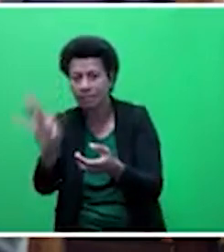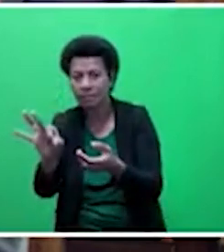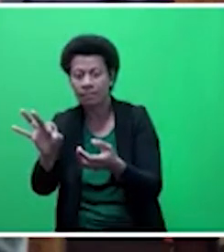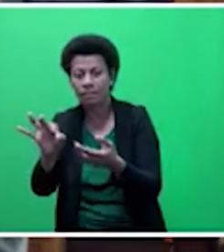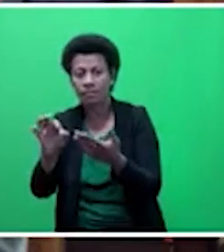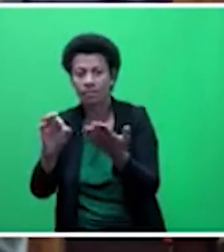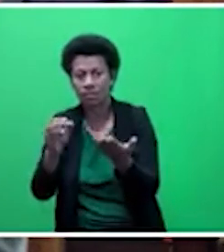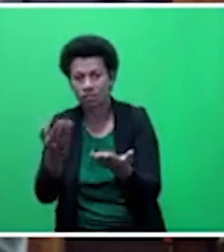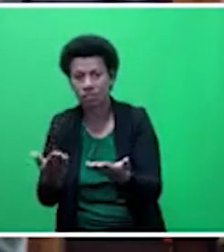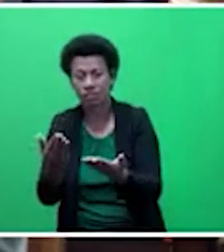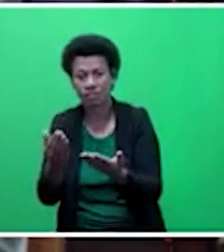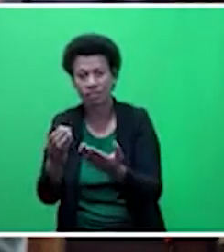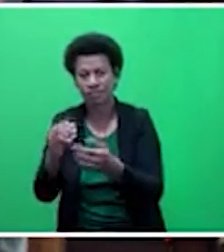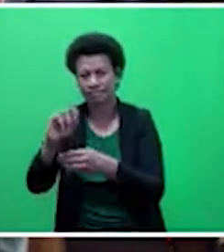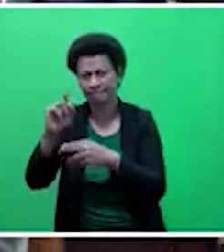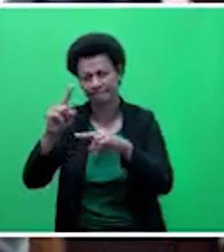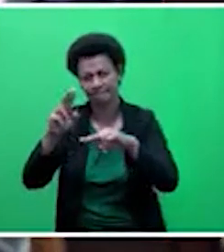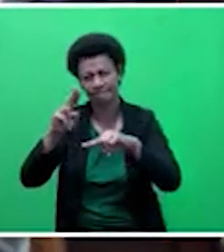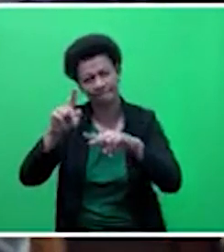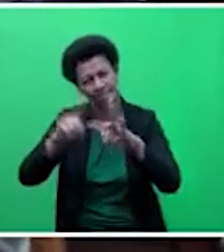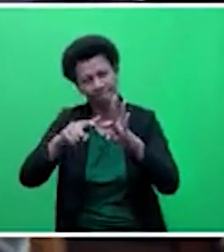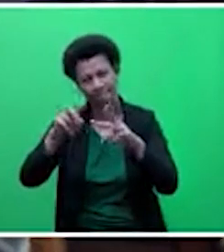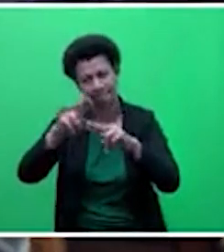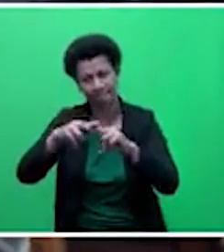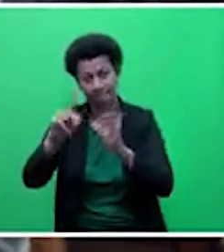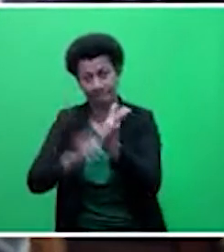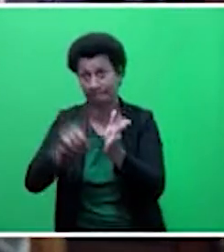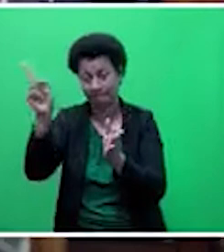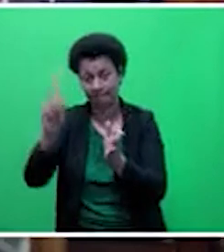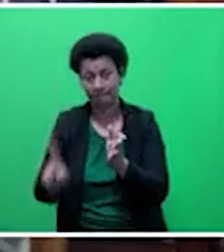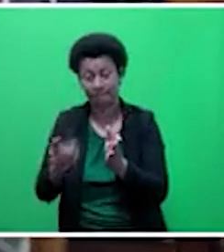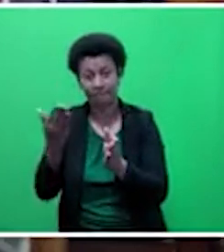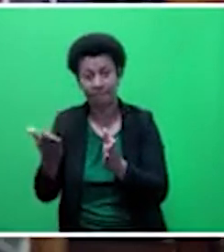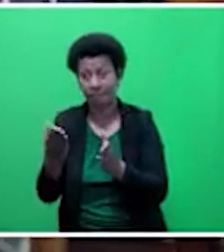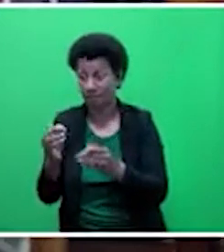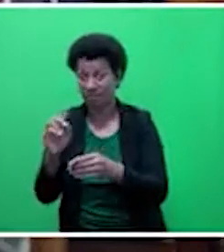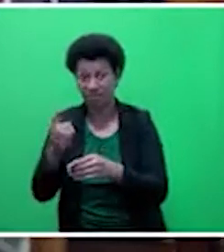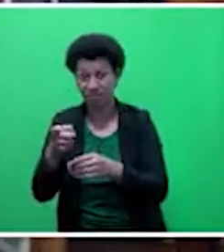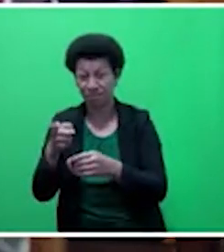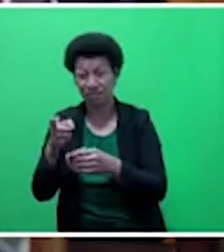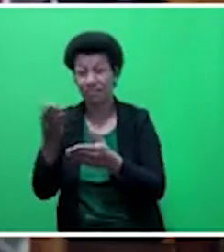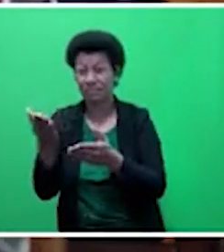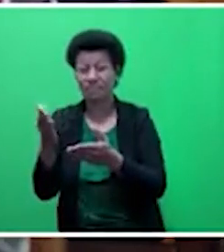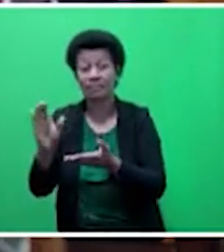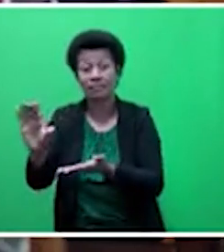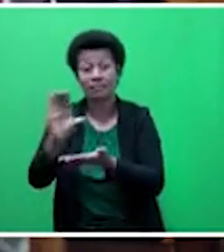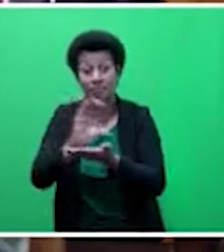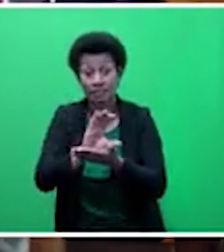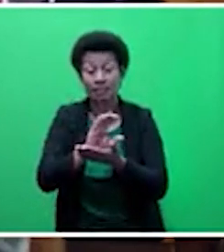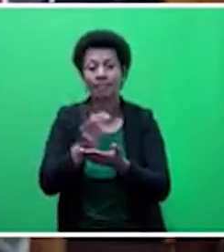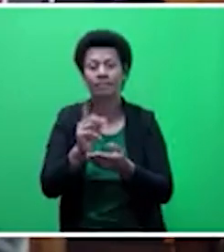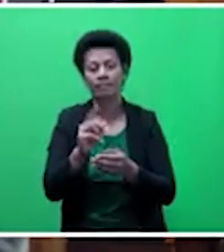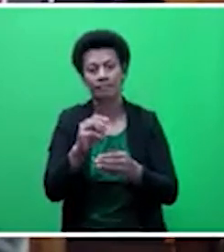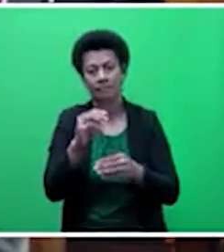would never come and invest in Fiji if they did not feel the independent institutions that look at price regulation of a